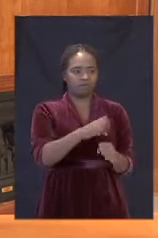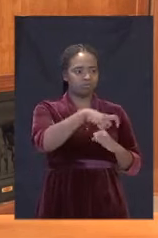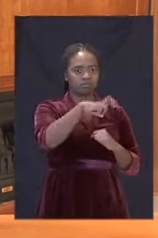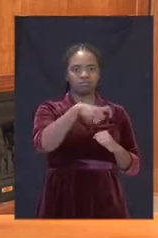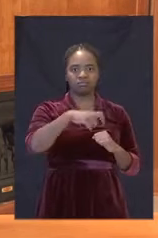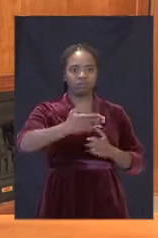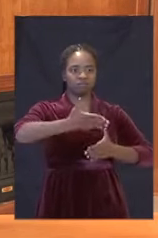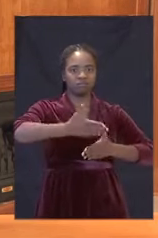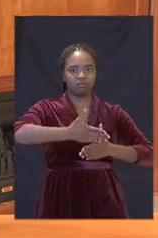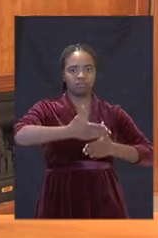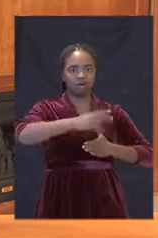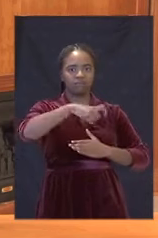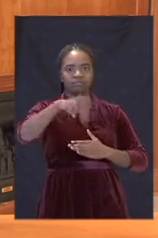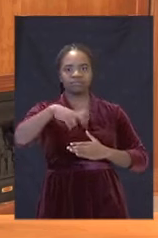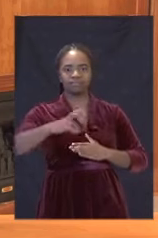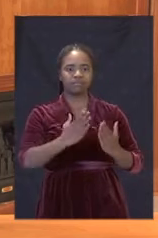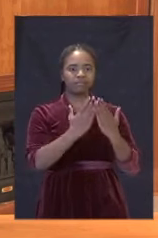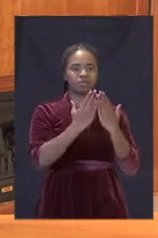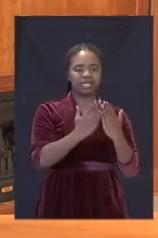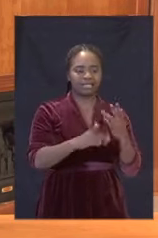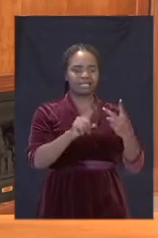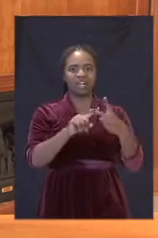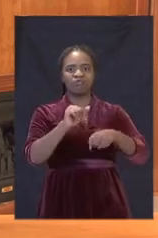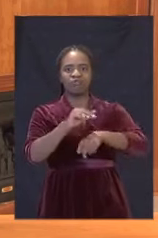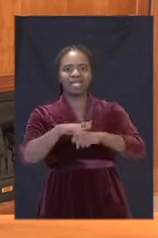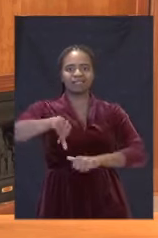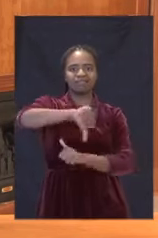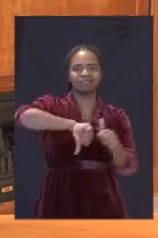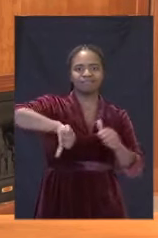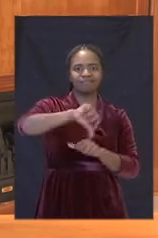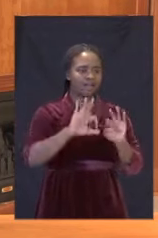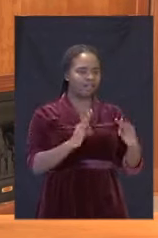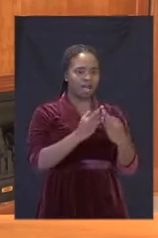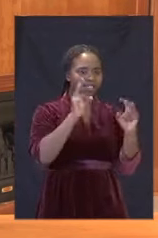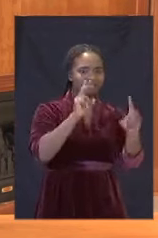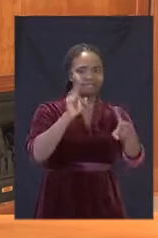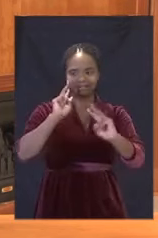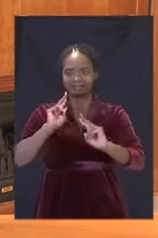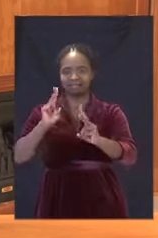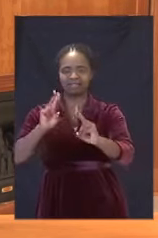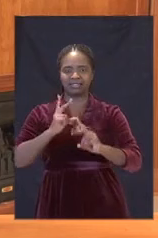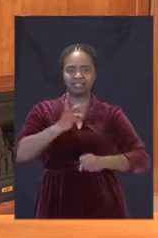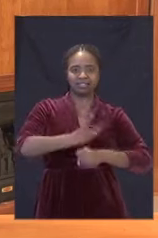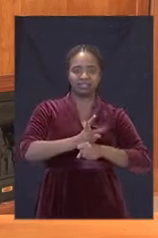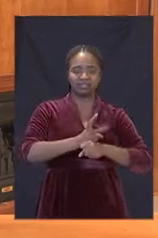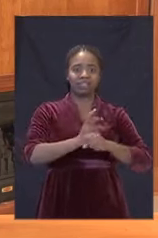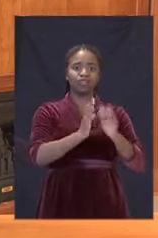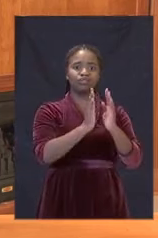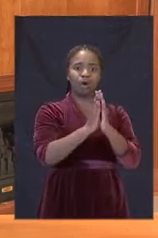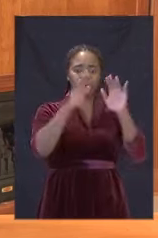to go to work, to study, to meet friends and family and to attend religious